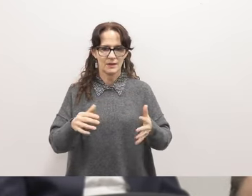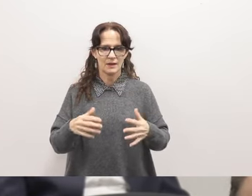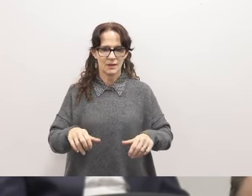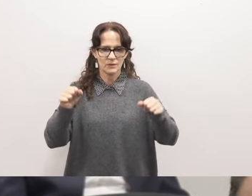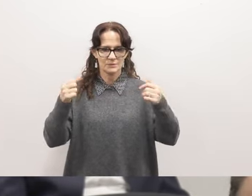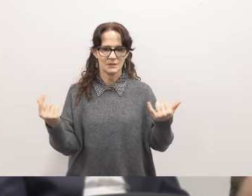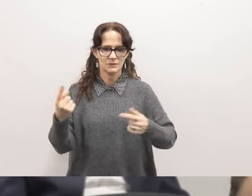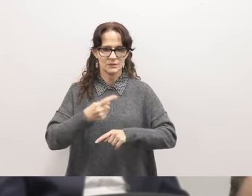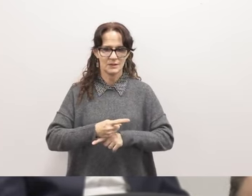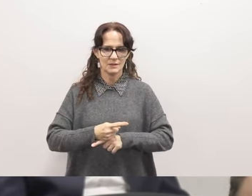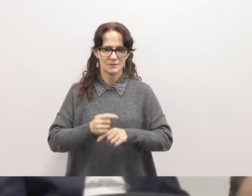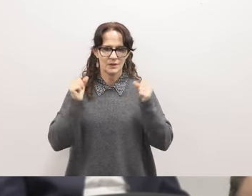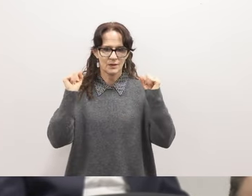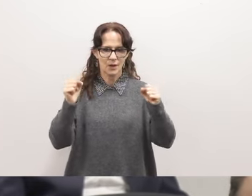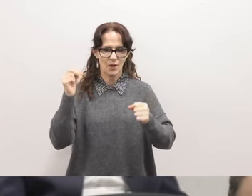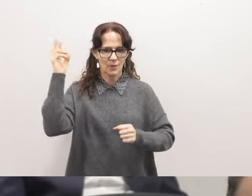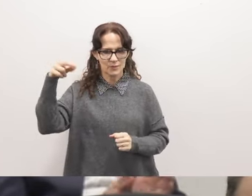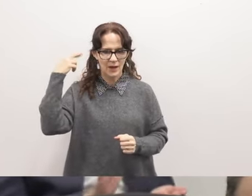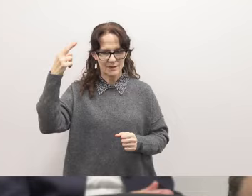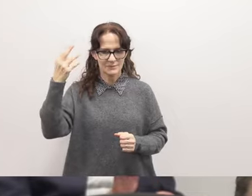me today and go rams